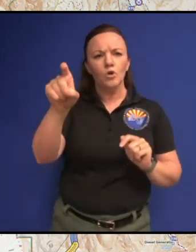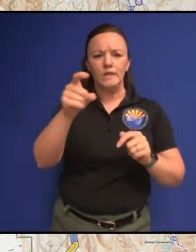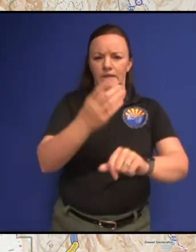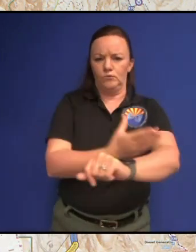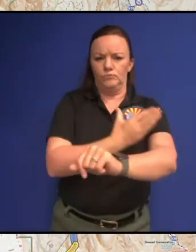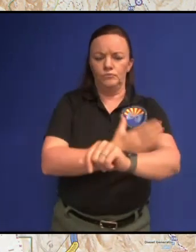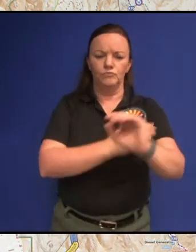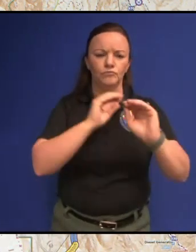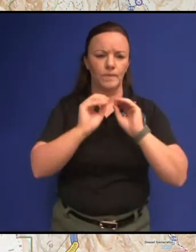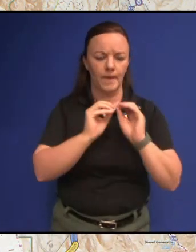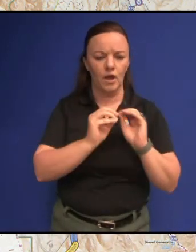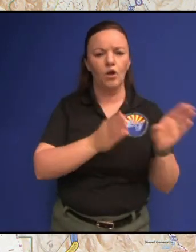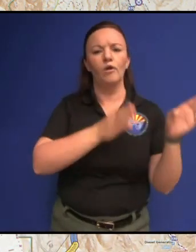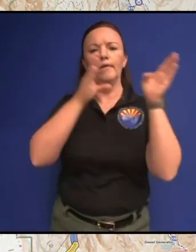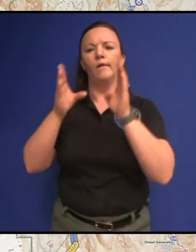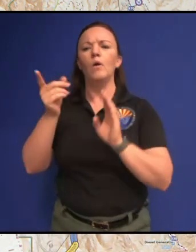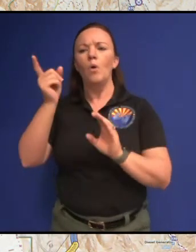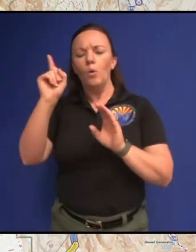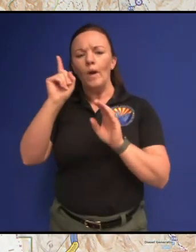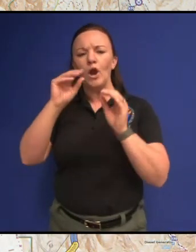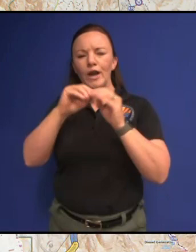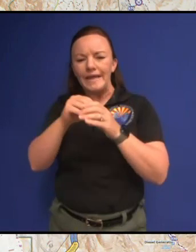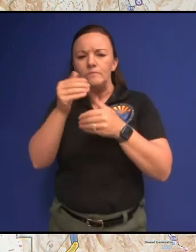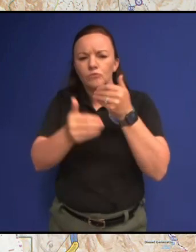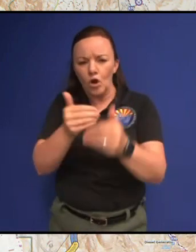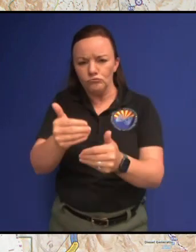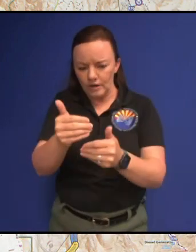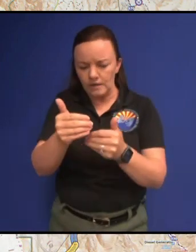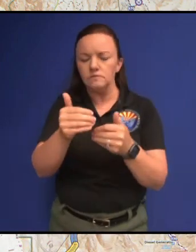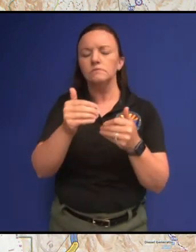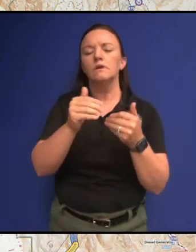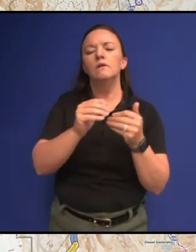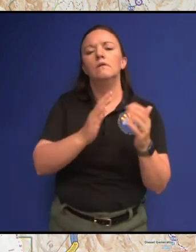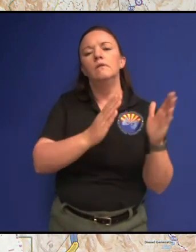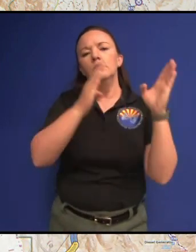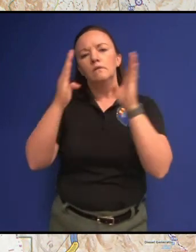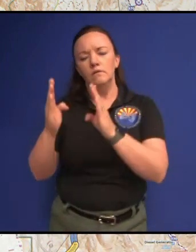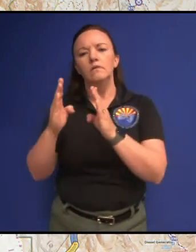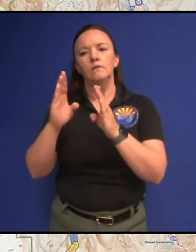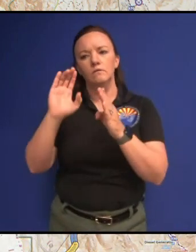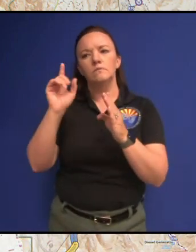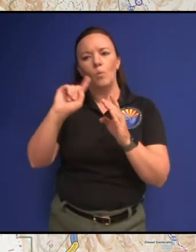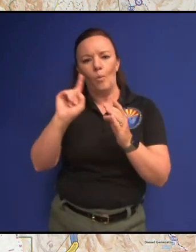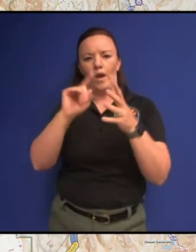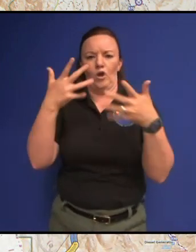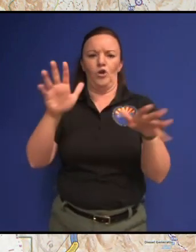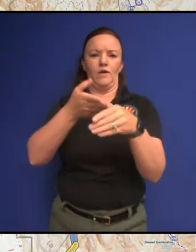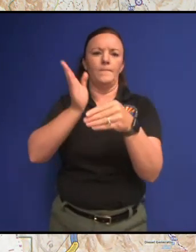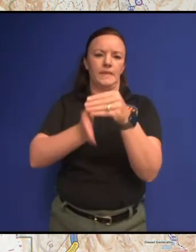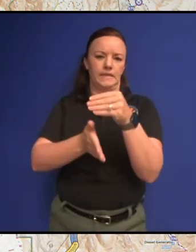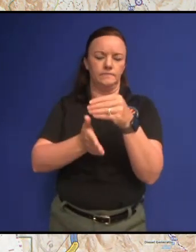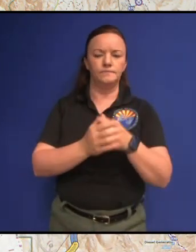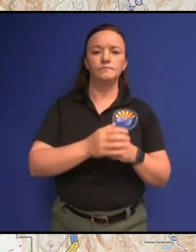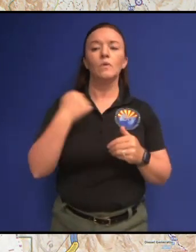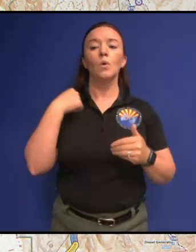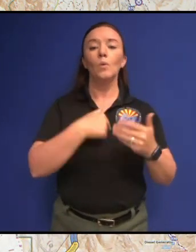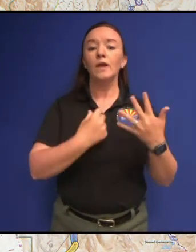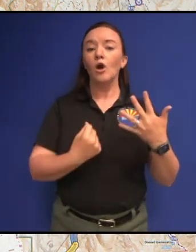then which areas are in progress of getting that repair completed and then when they're completed and again we're prioritizing the highest